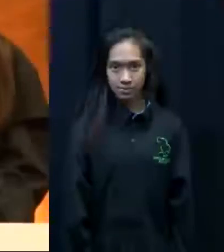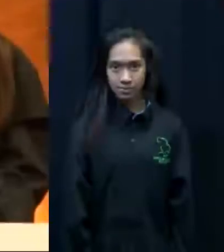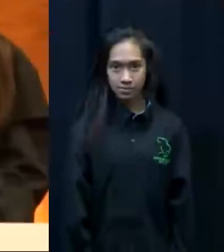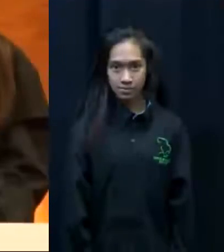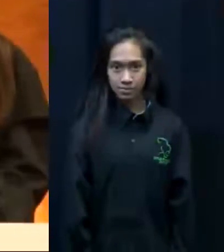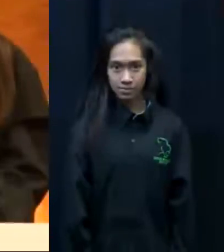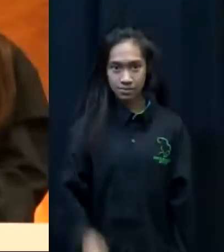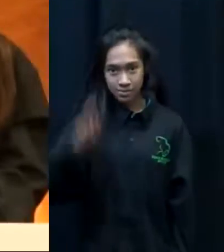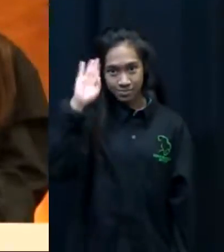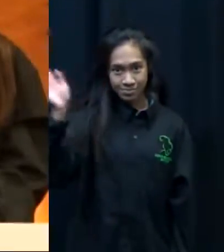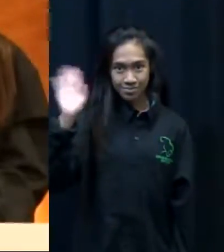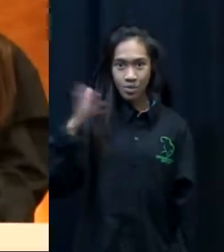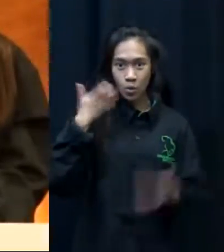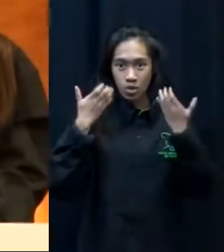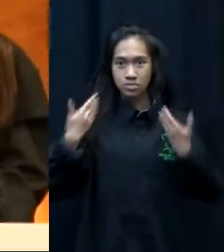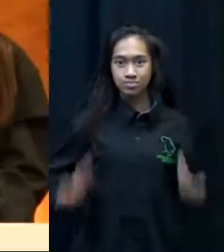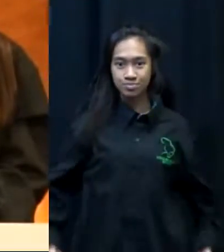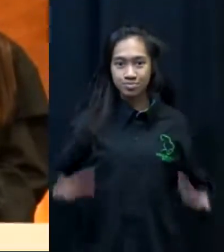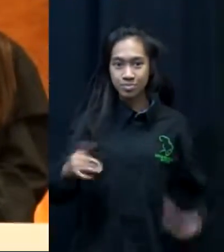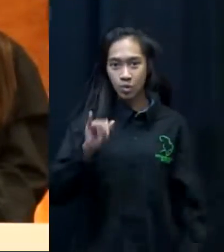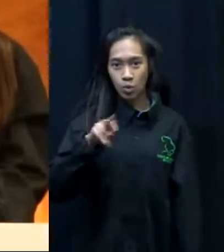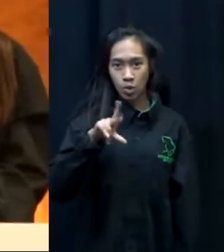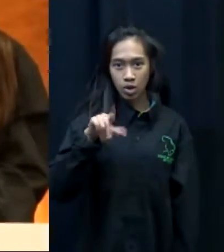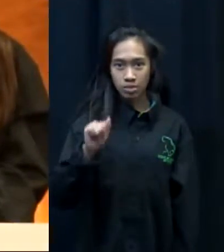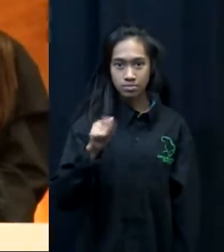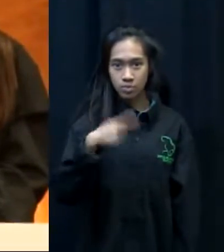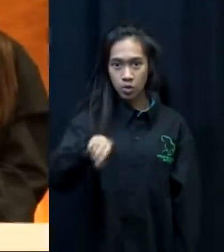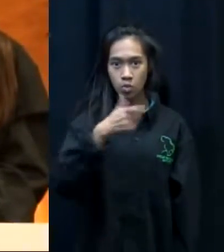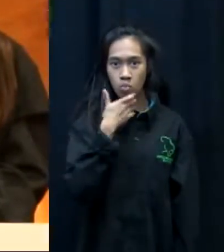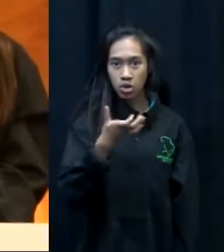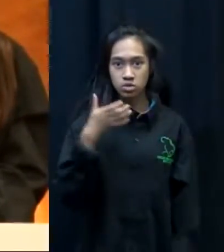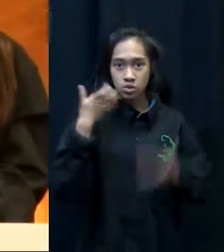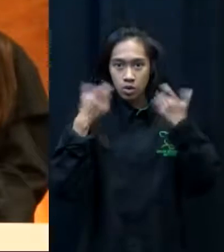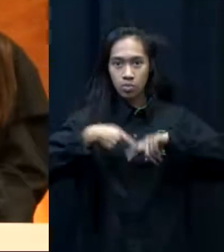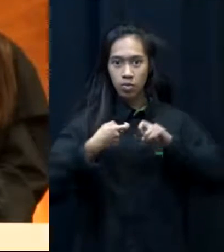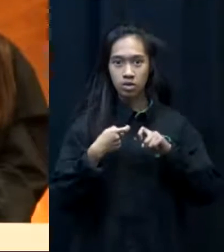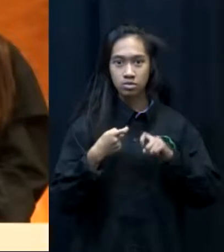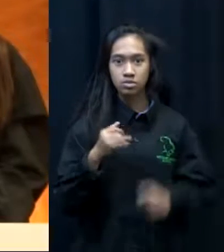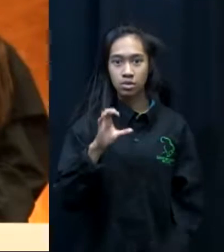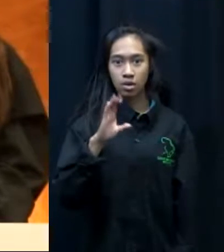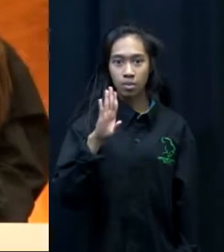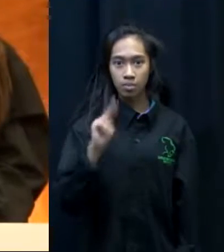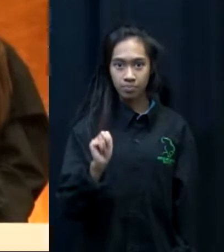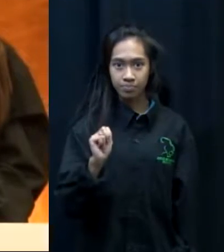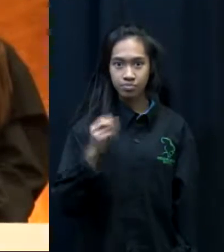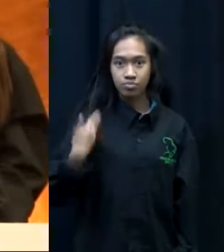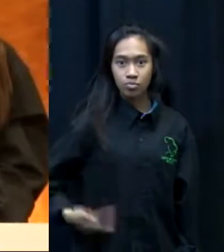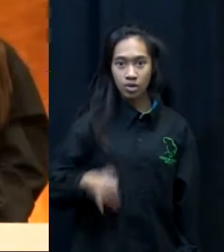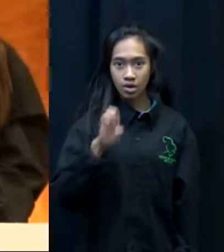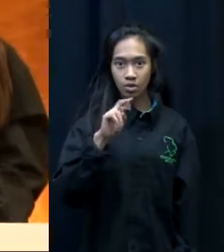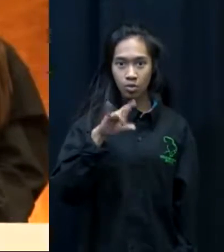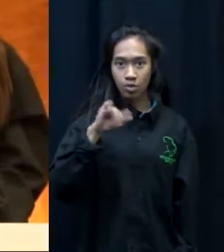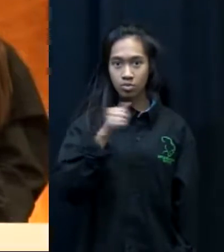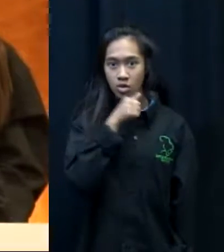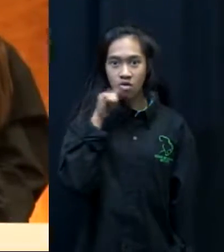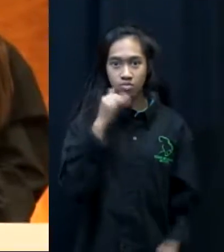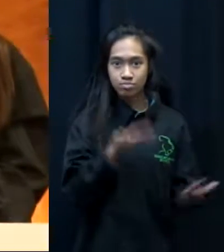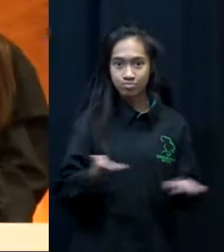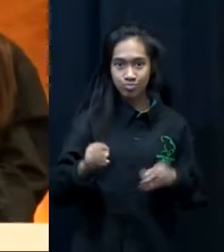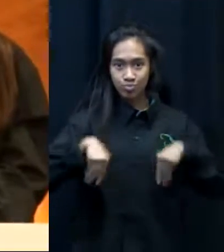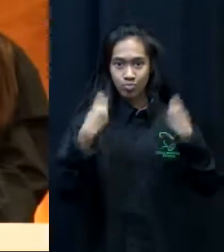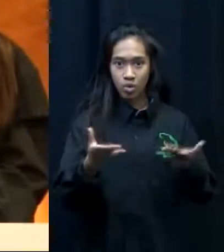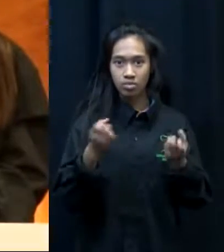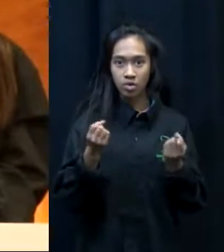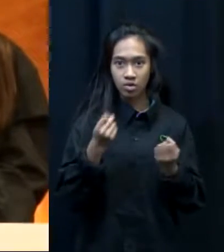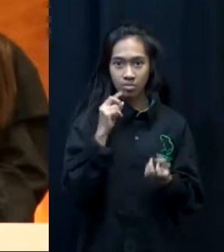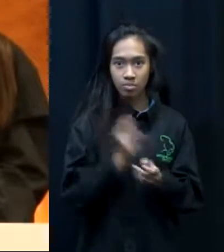Hello Cougars, I'm Julian Placencio and you're watching Cougar Paws on CBN. And I'm Erika Garcia. Audrey Panetta is providing signing for the